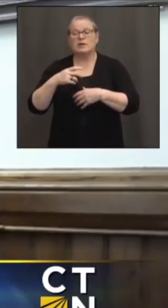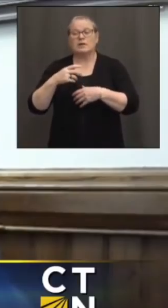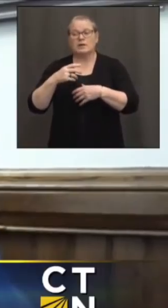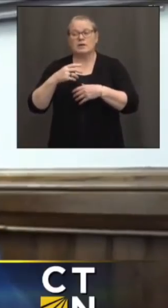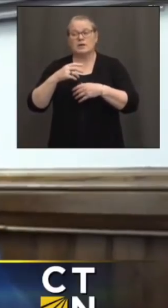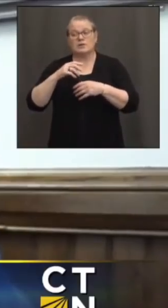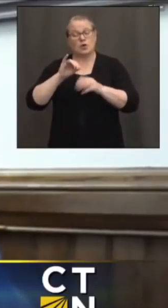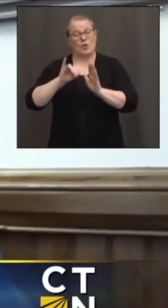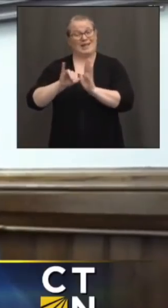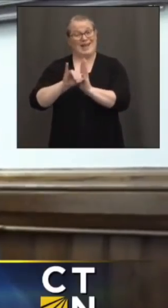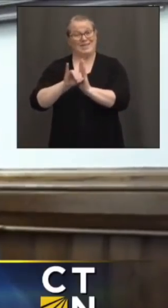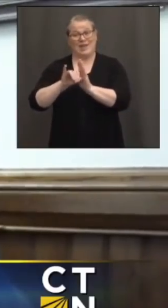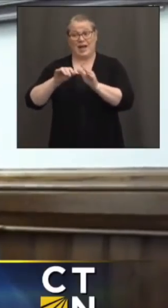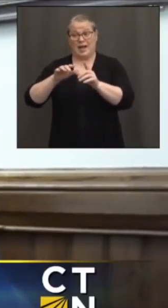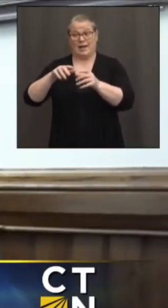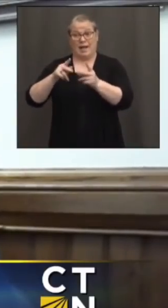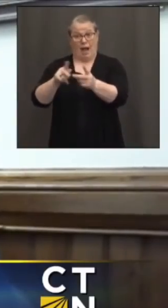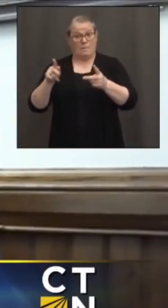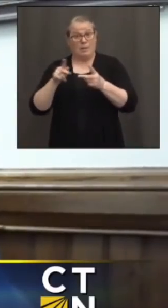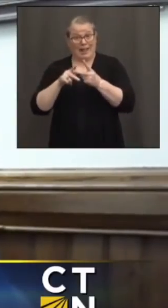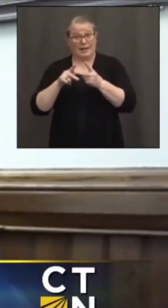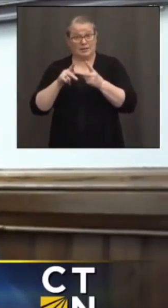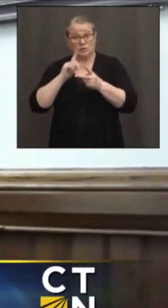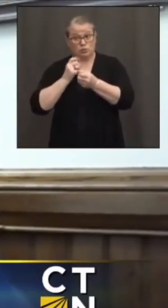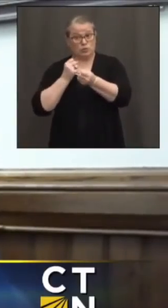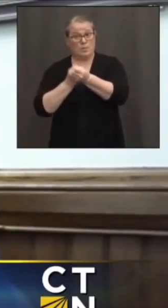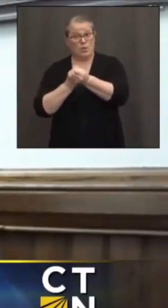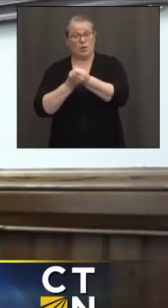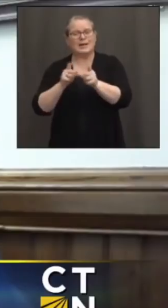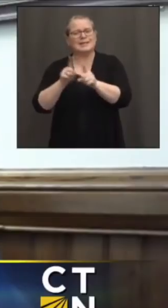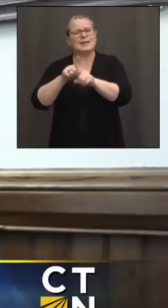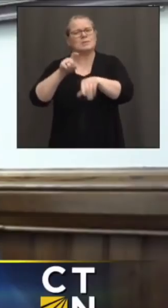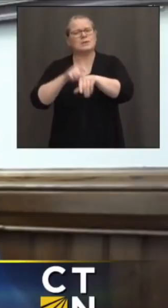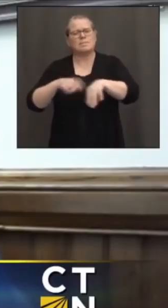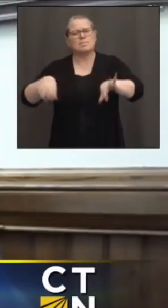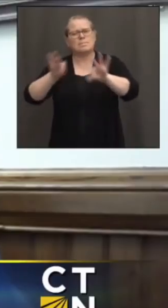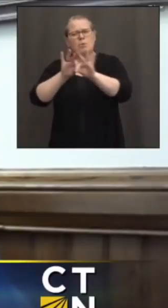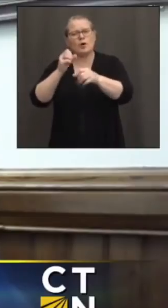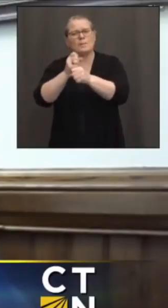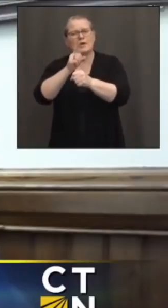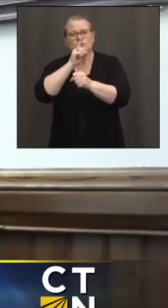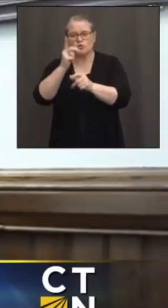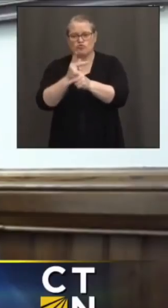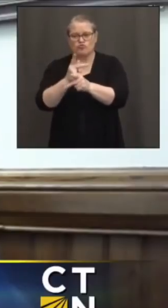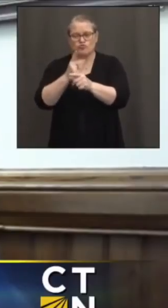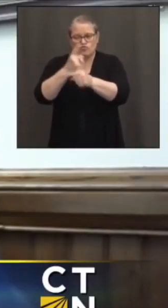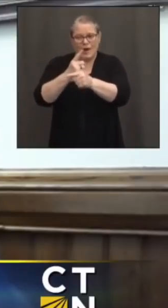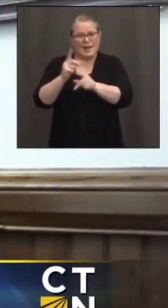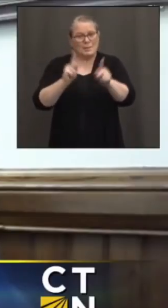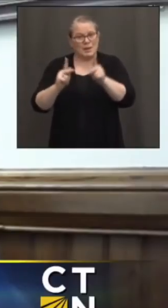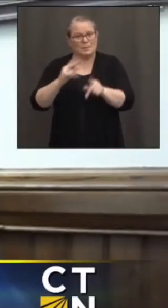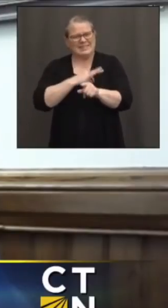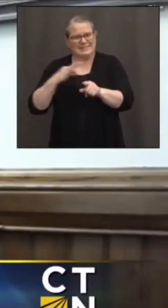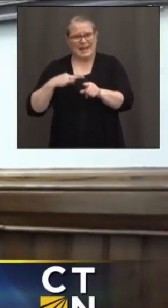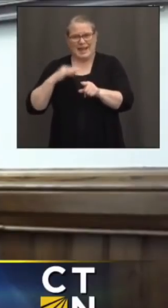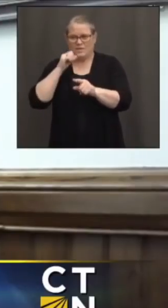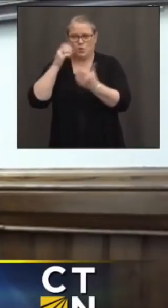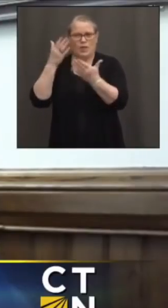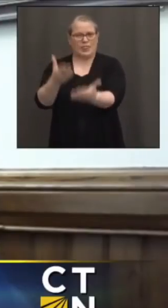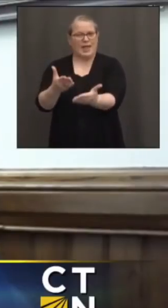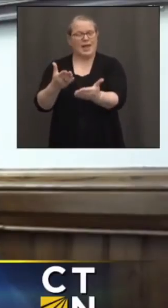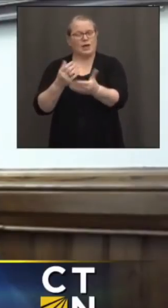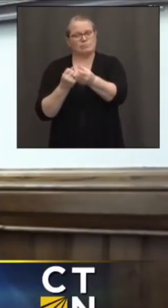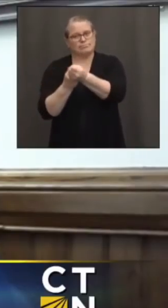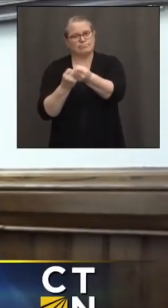to support during this humanitarian crisis. It's also about ensuring that you have the right people who are providing the services and